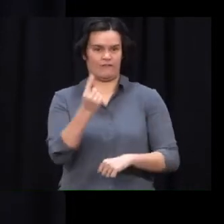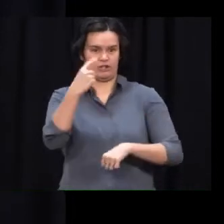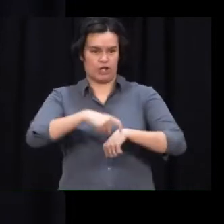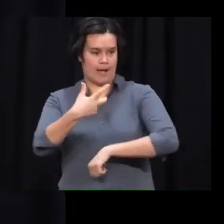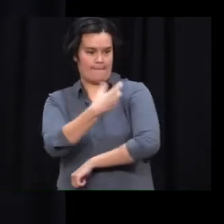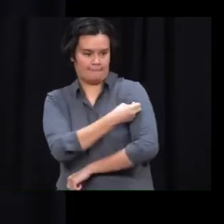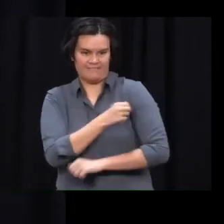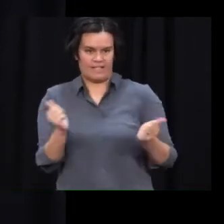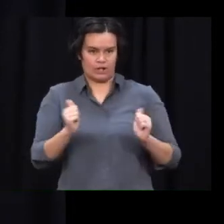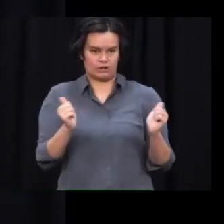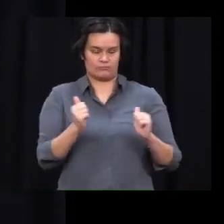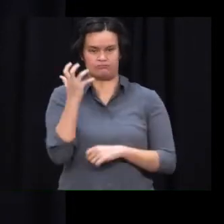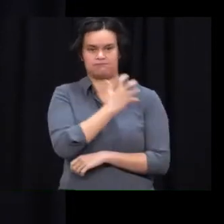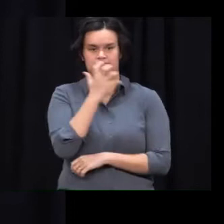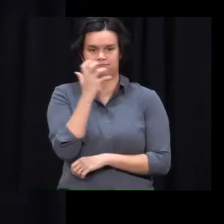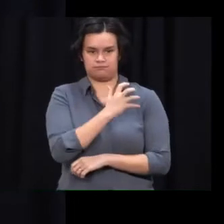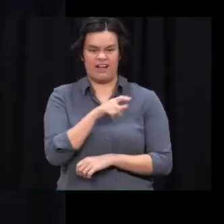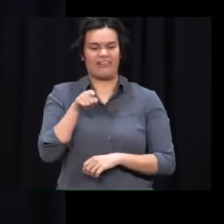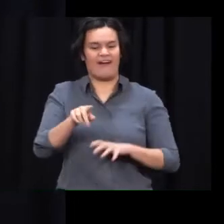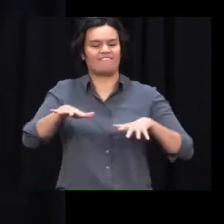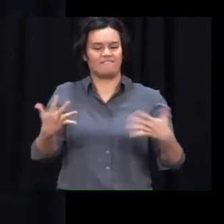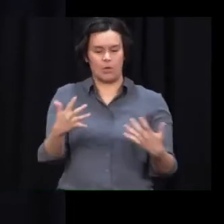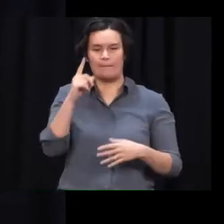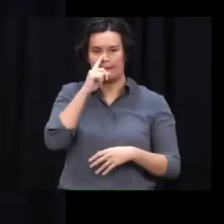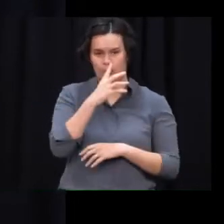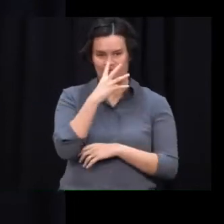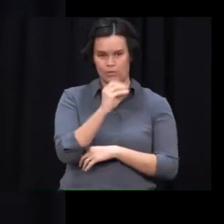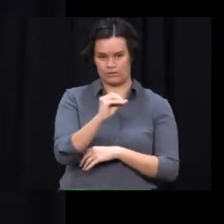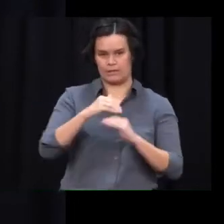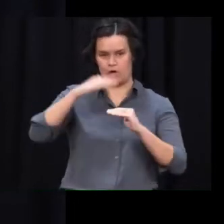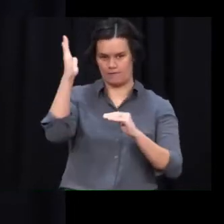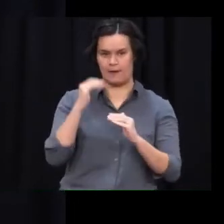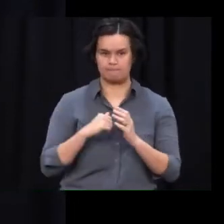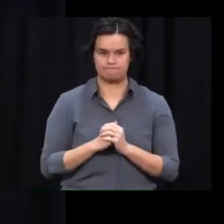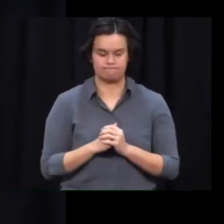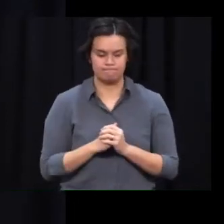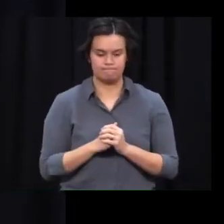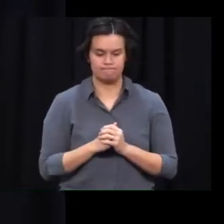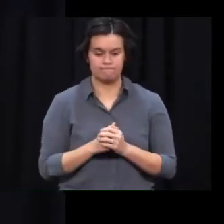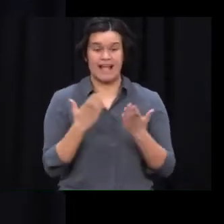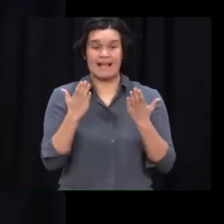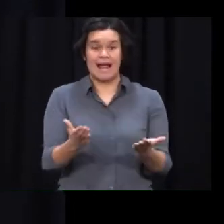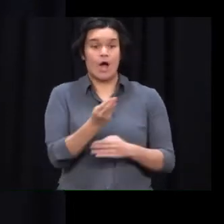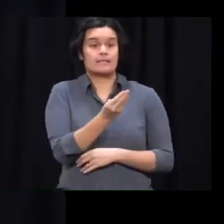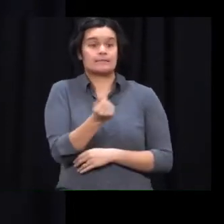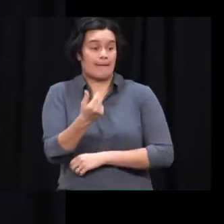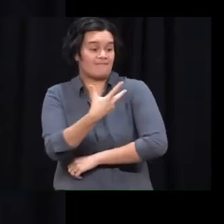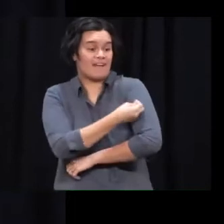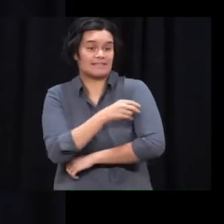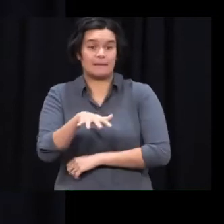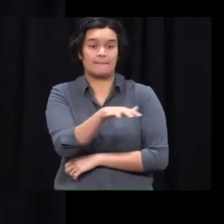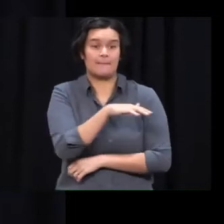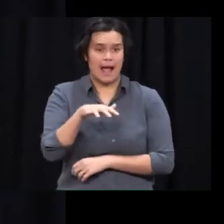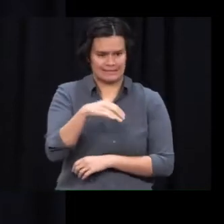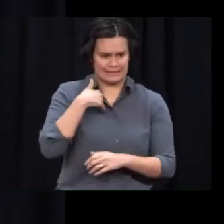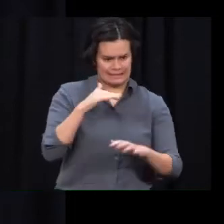around the country as DHBs put in place their alert level four vaccination plans. They're a very good way for people to be